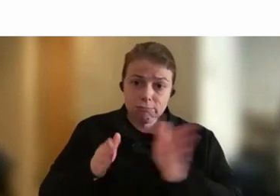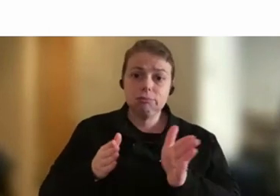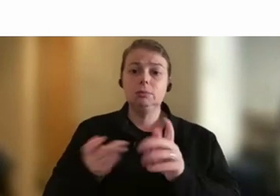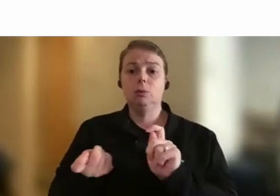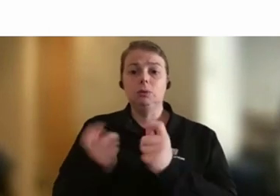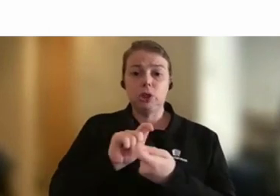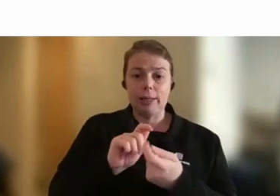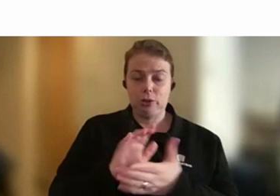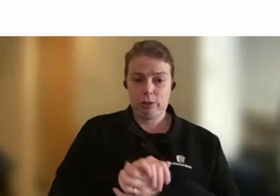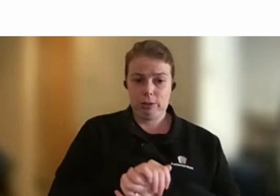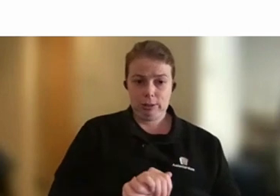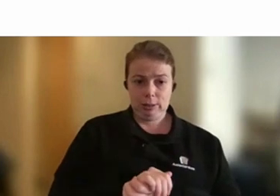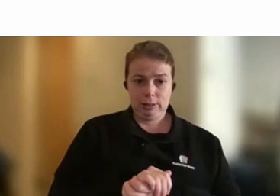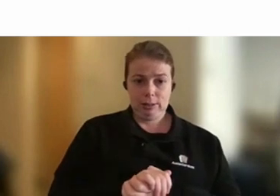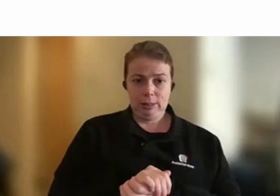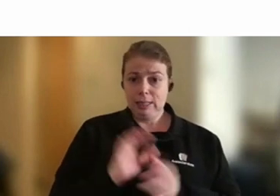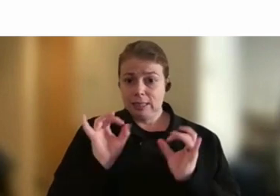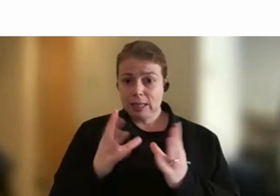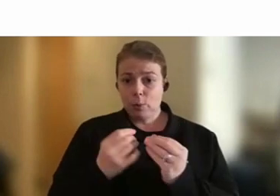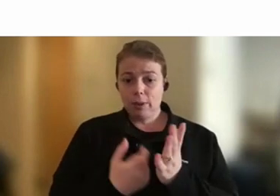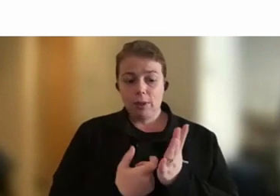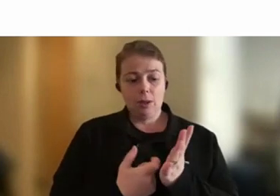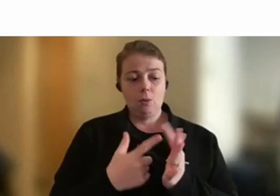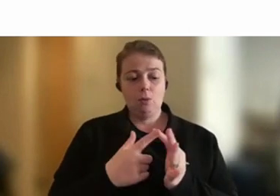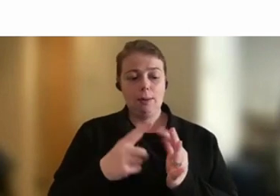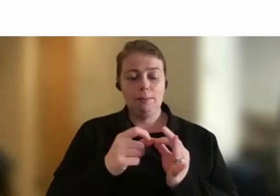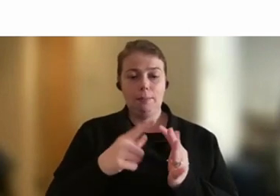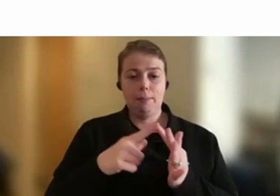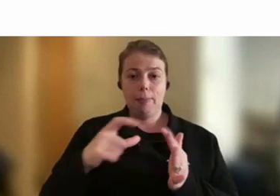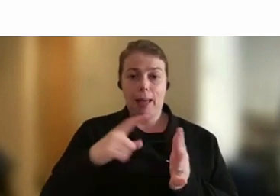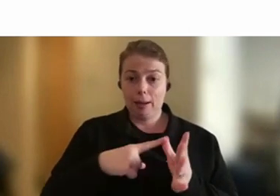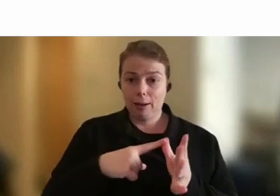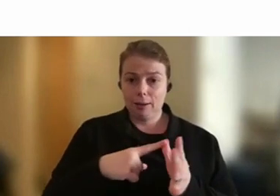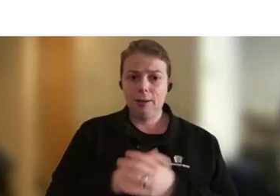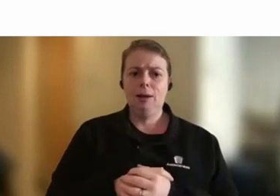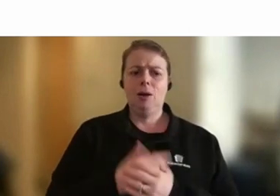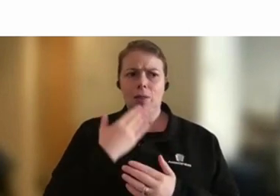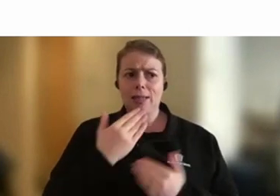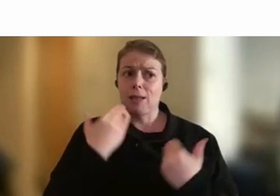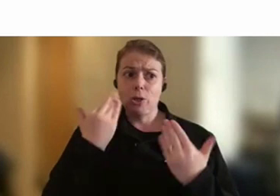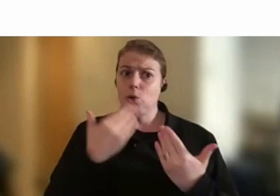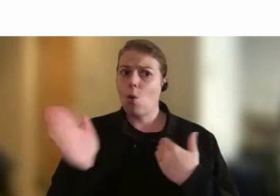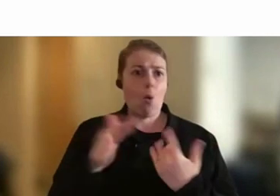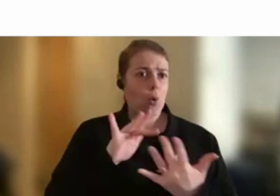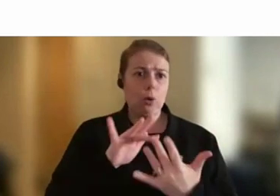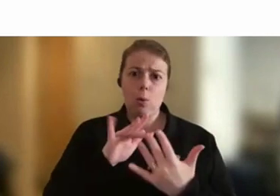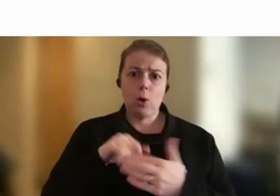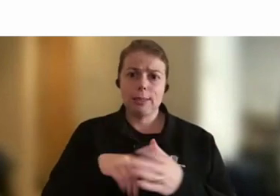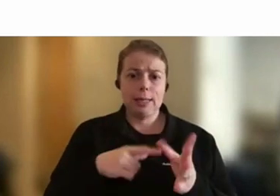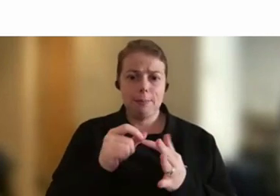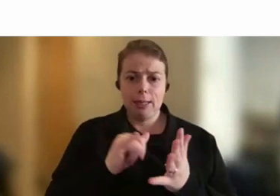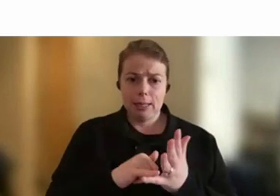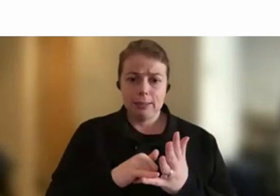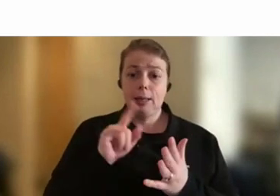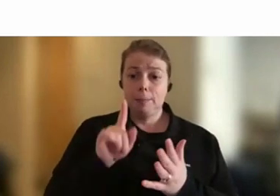Thanks, Mark, for the question. And I won't know all the different networks that already exist within the APS. But what I can talk to is what is